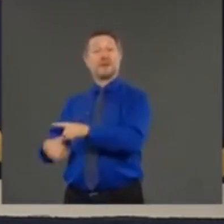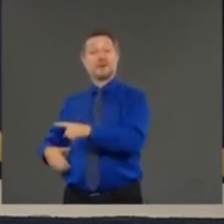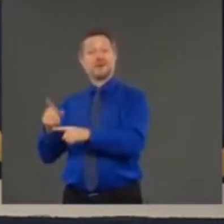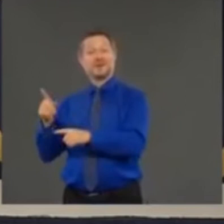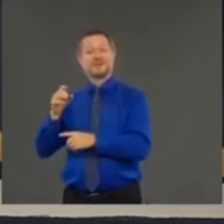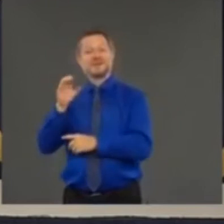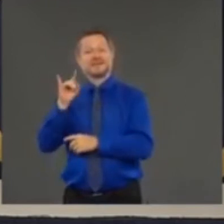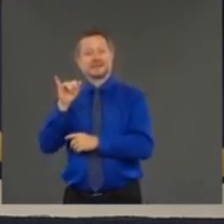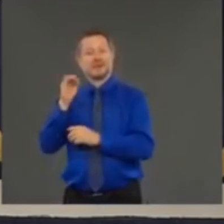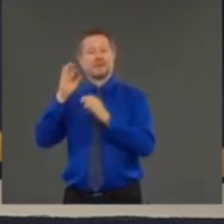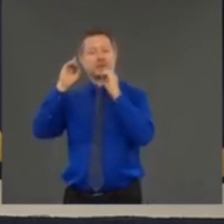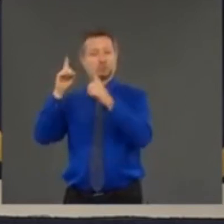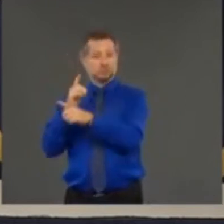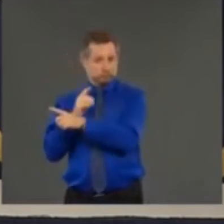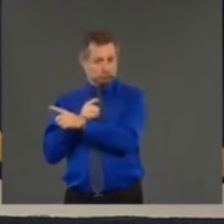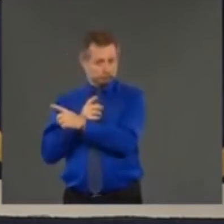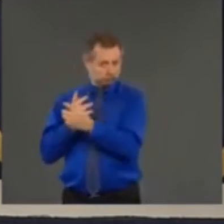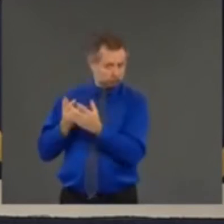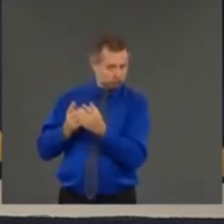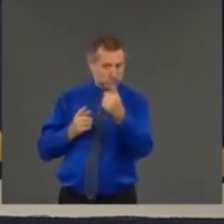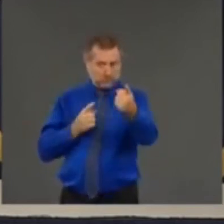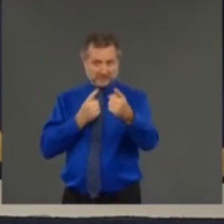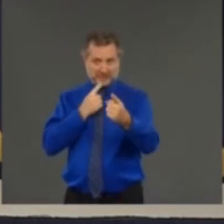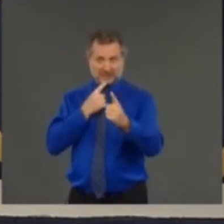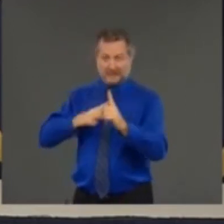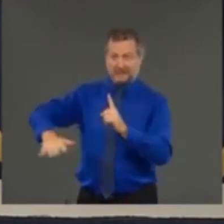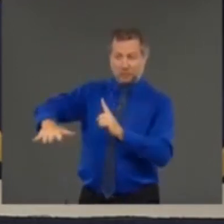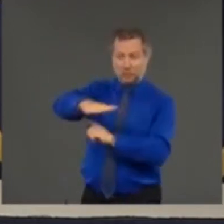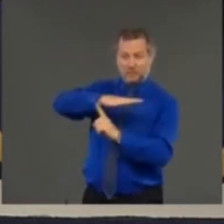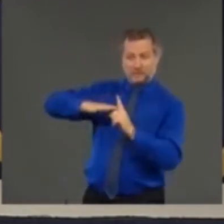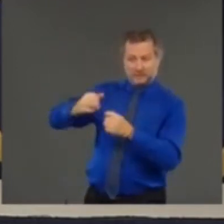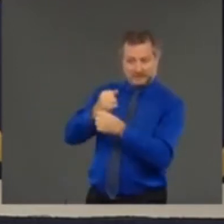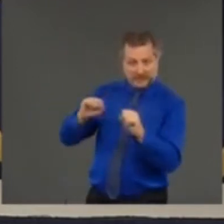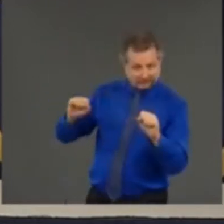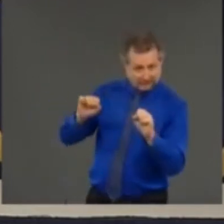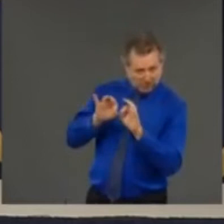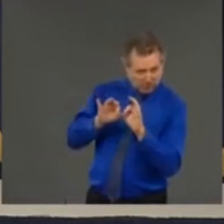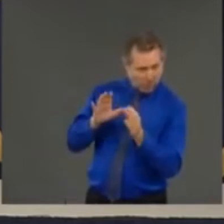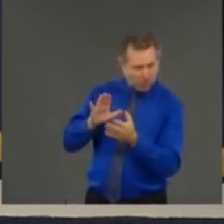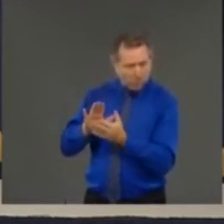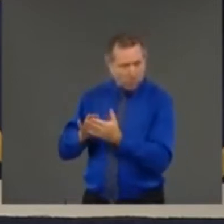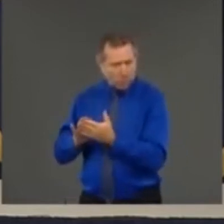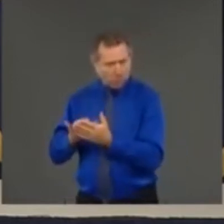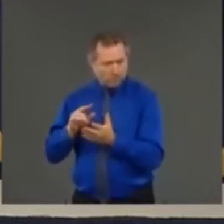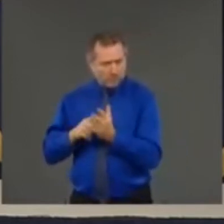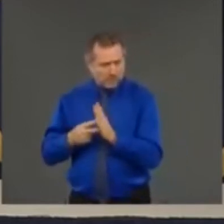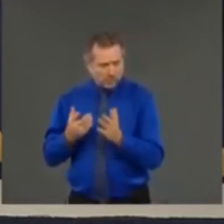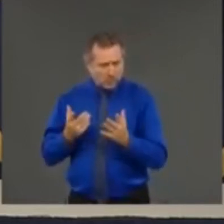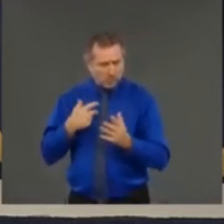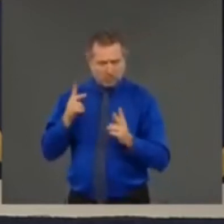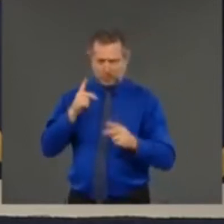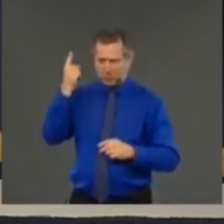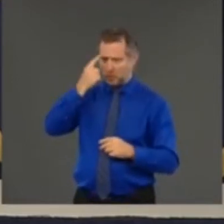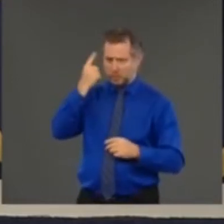submitted because even though you say the environment is safe you're in a sense putting your own credibility on the line by